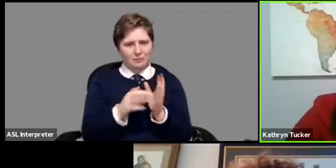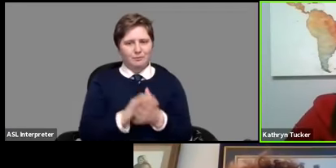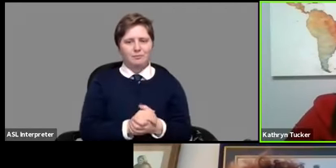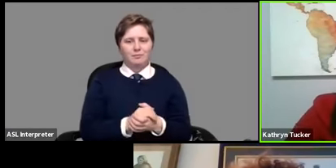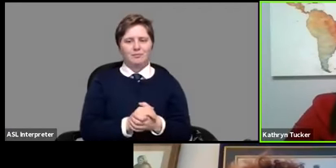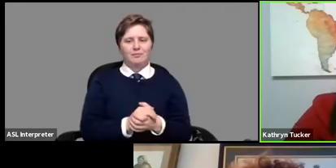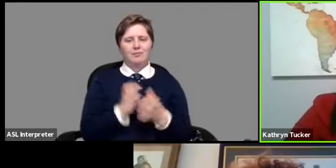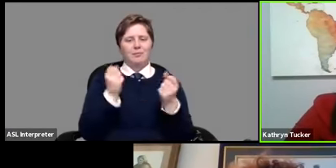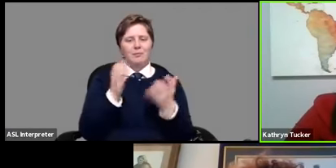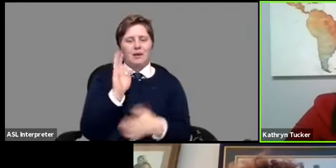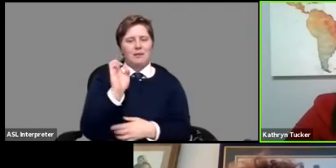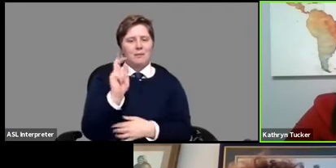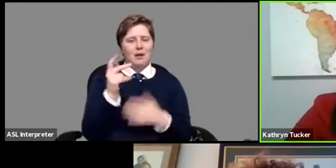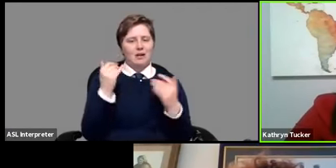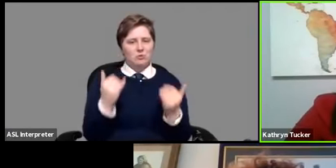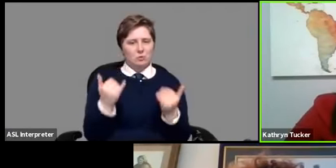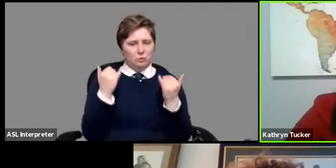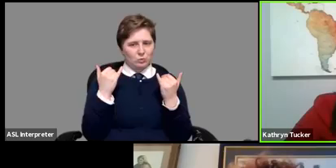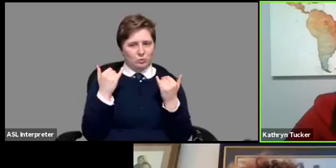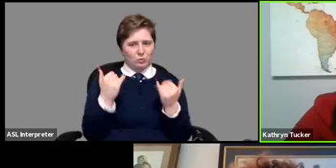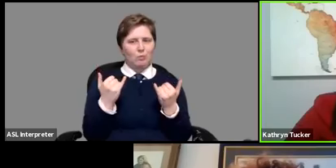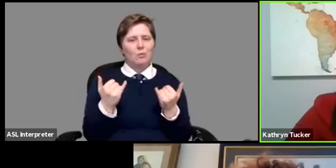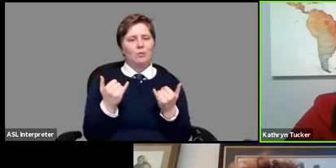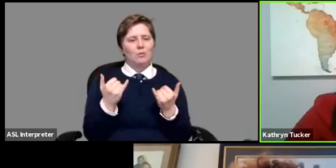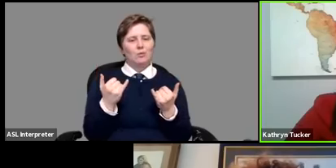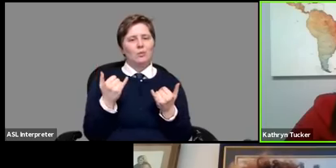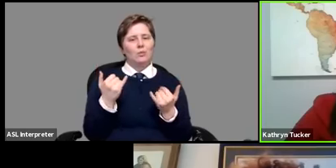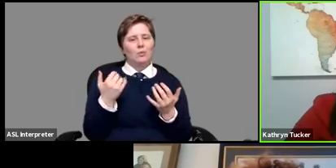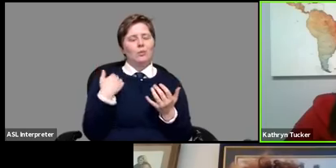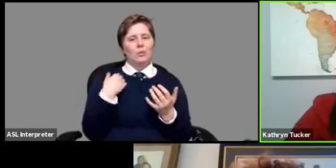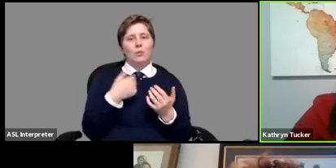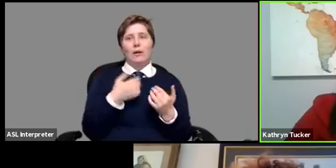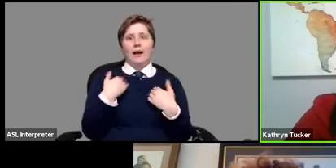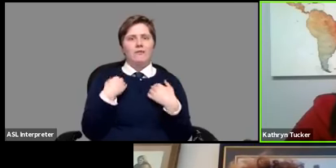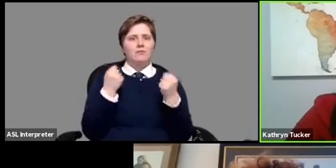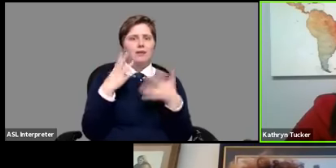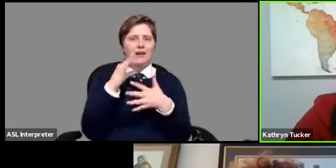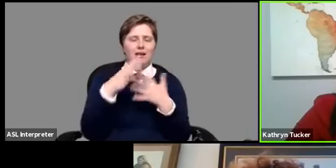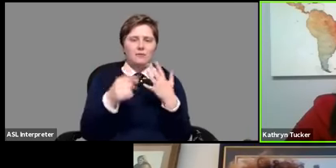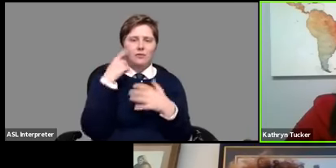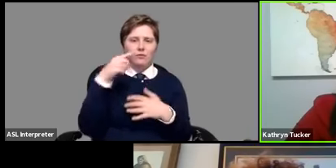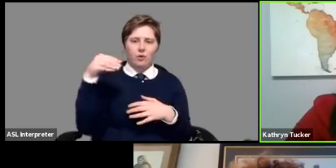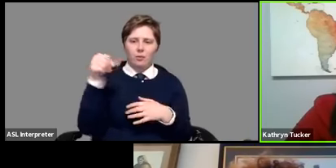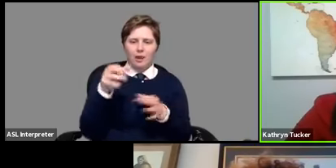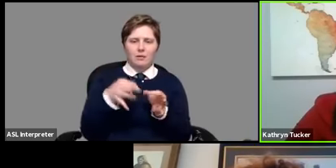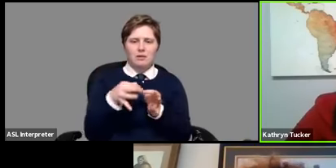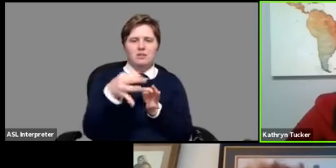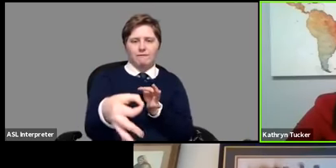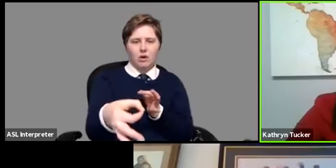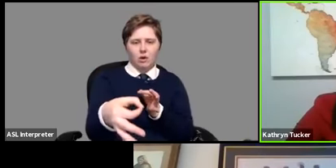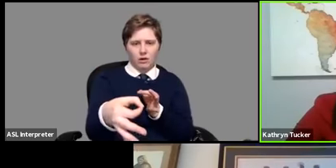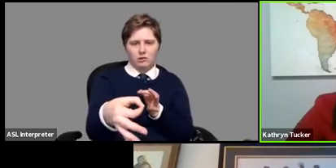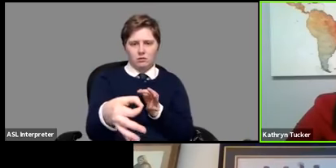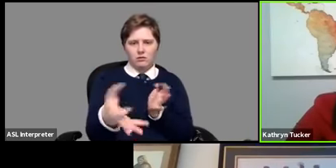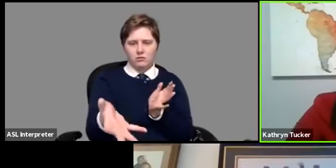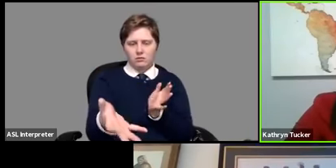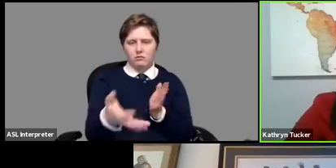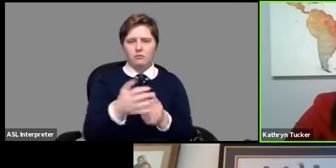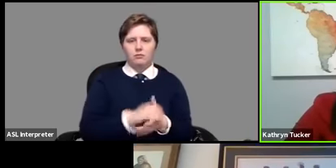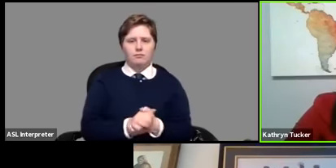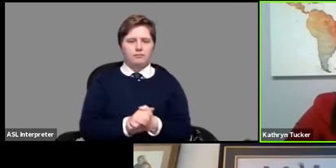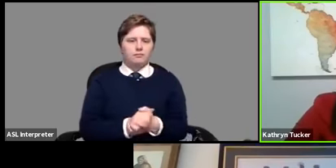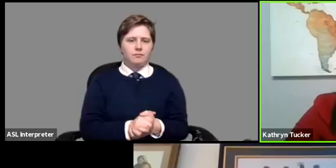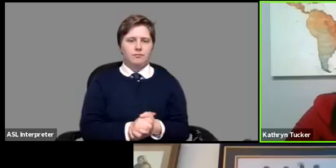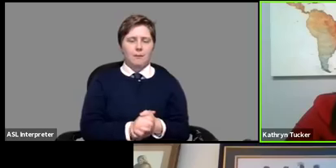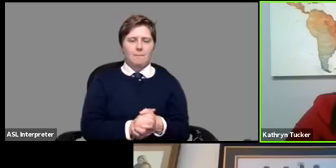the banks right now um are giving a multitude of different options for payment deferrals so you um